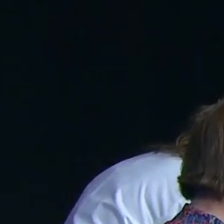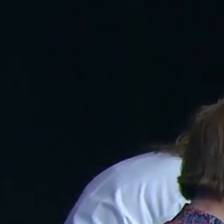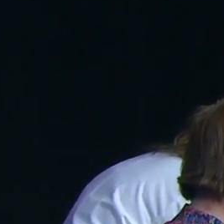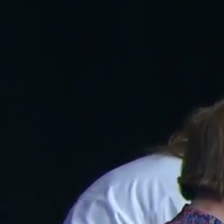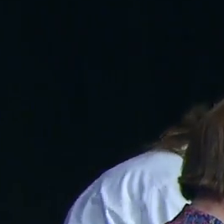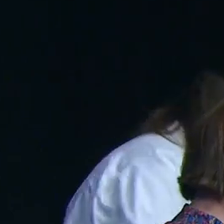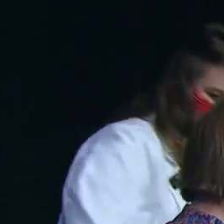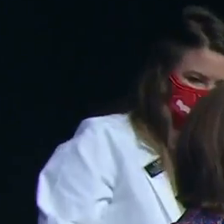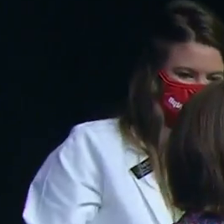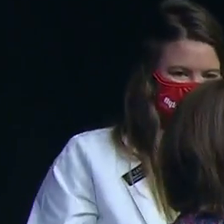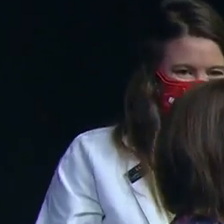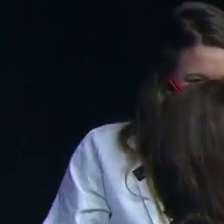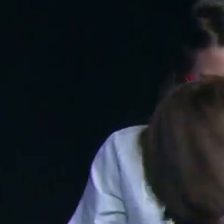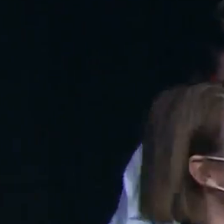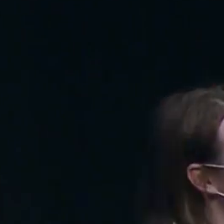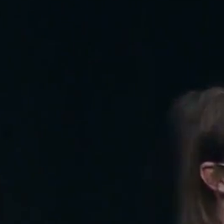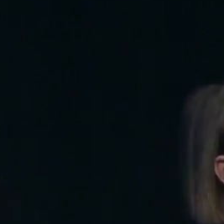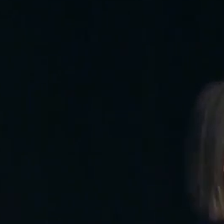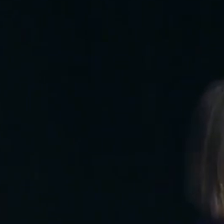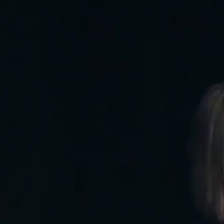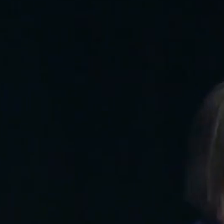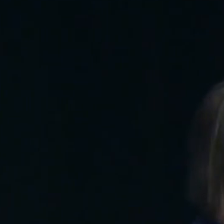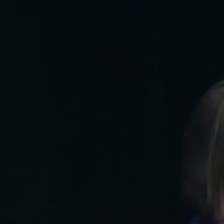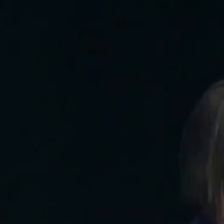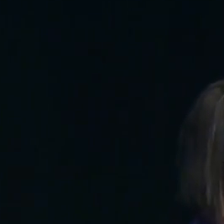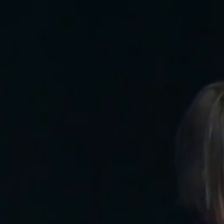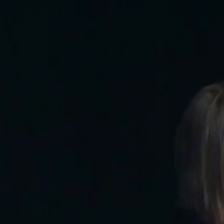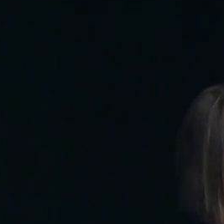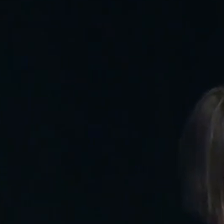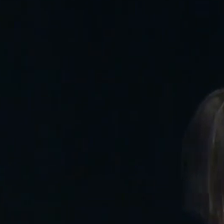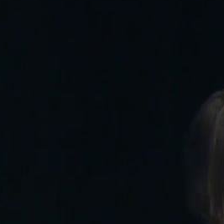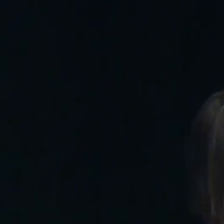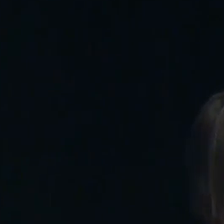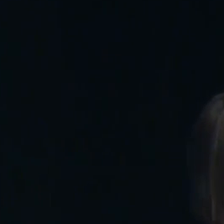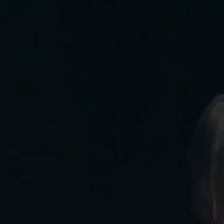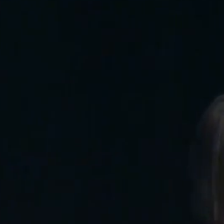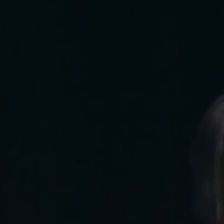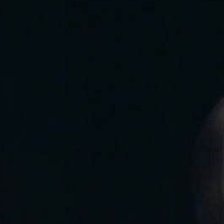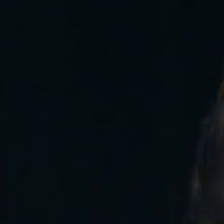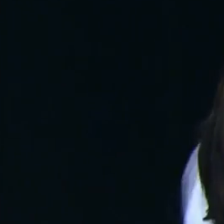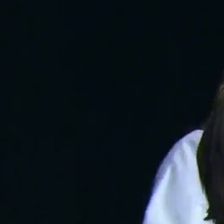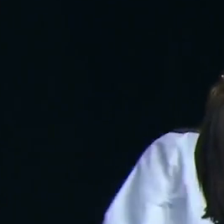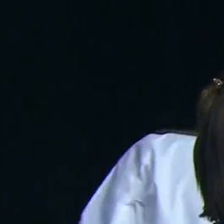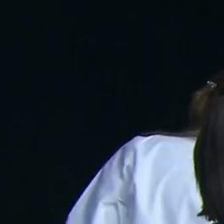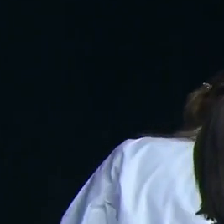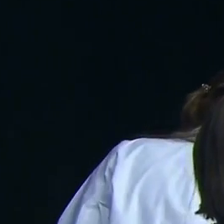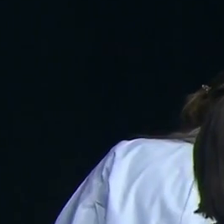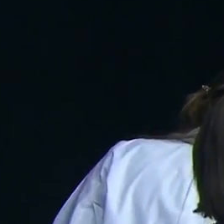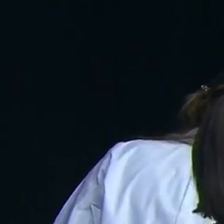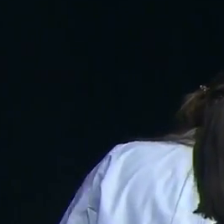Thank you. I'm just going to get this done and then I'll go back up to the side.